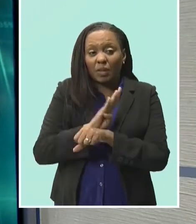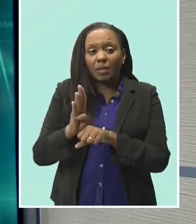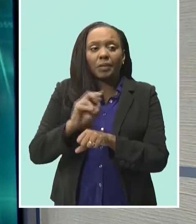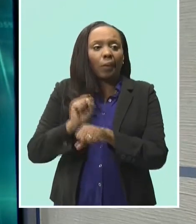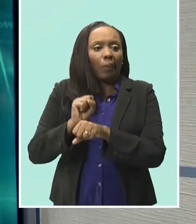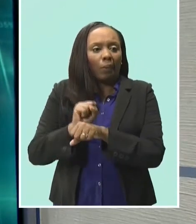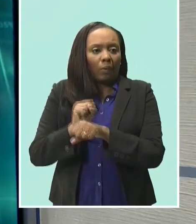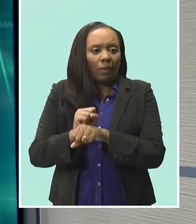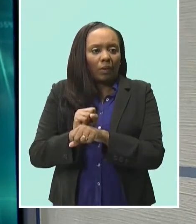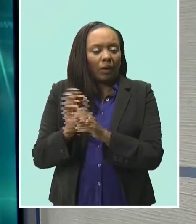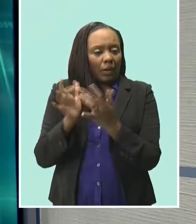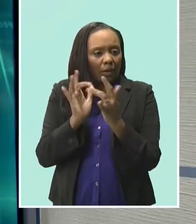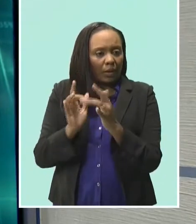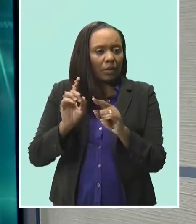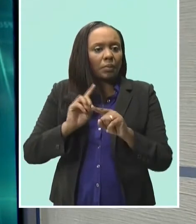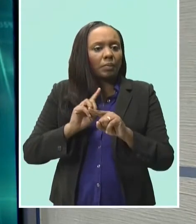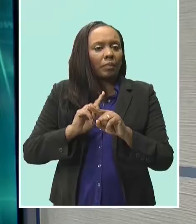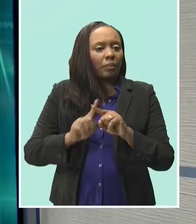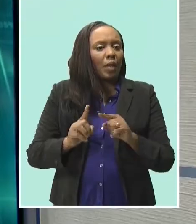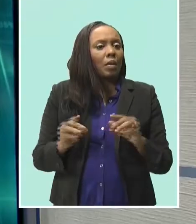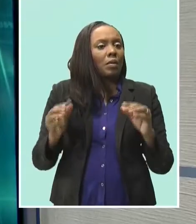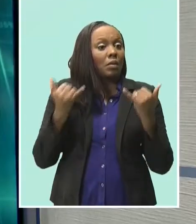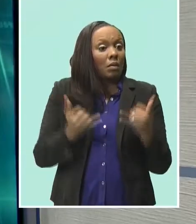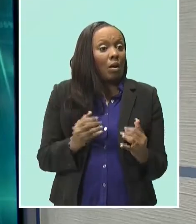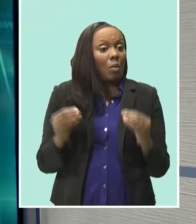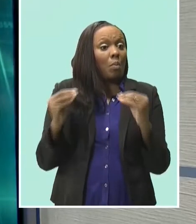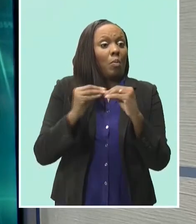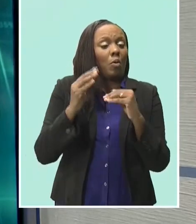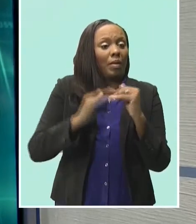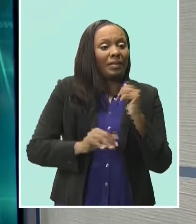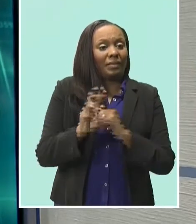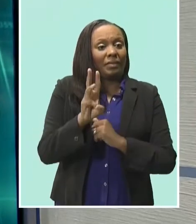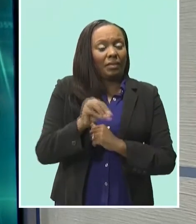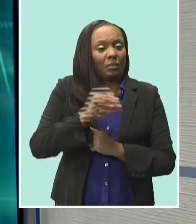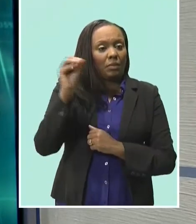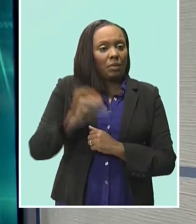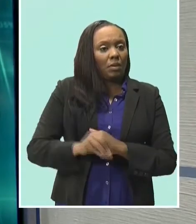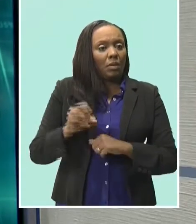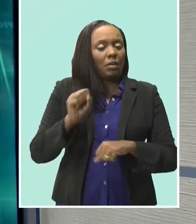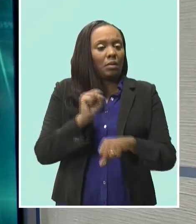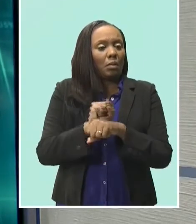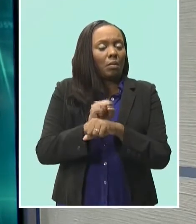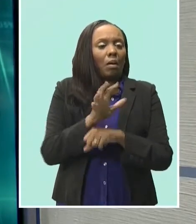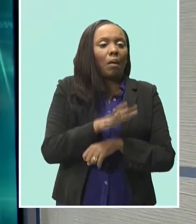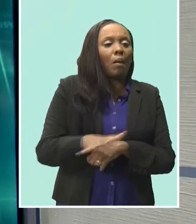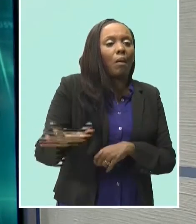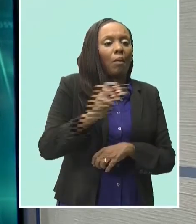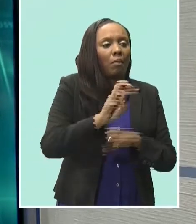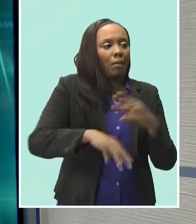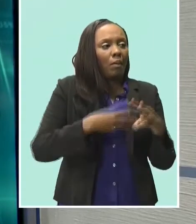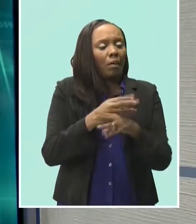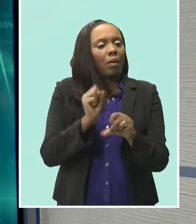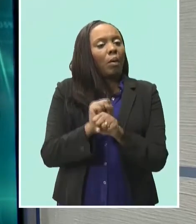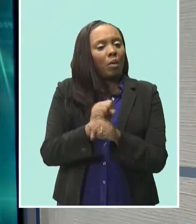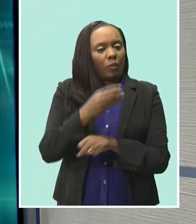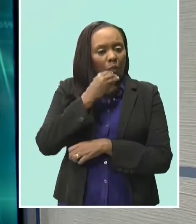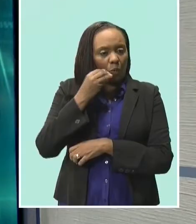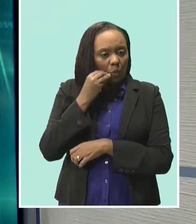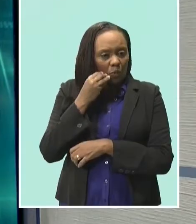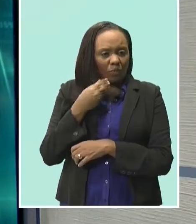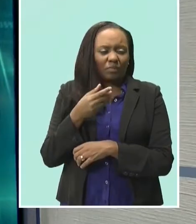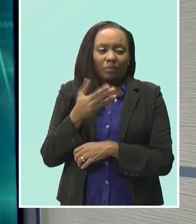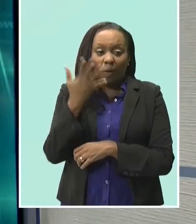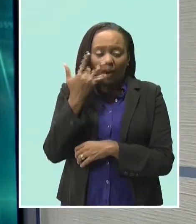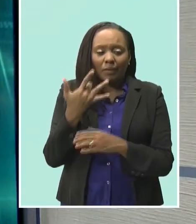31st, more than 60% of businesses across the globe now operate from home. He says this increase in remote work would